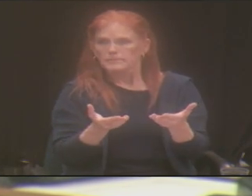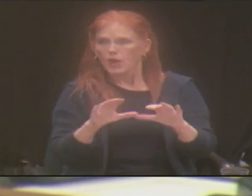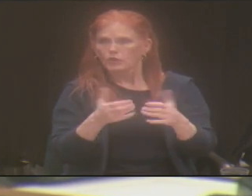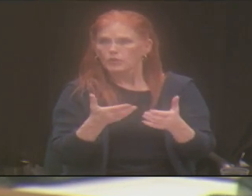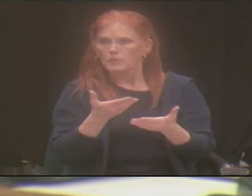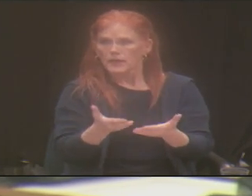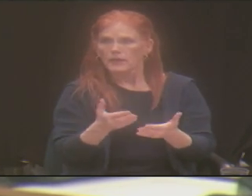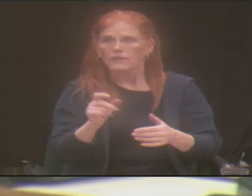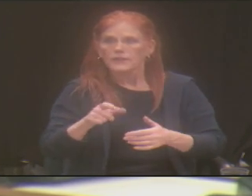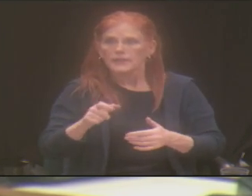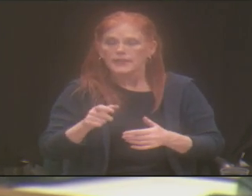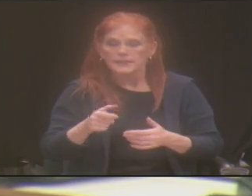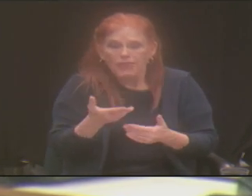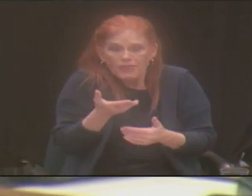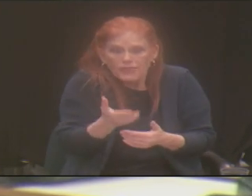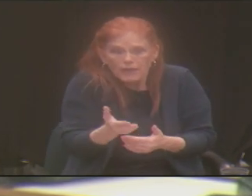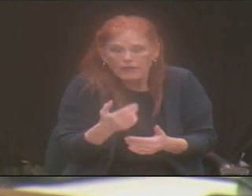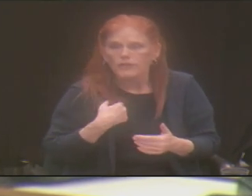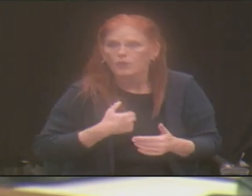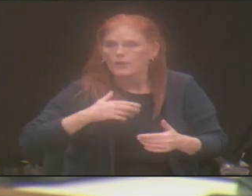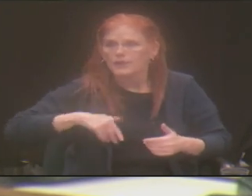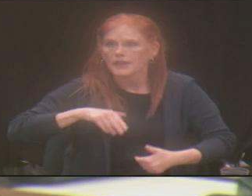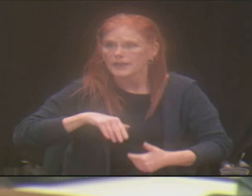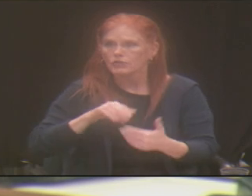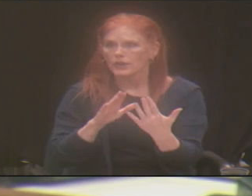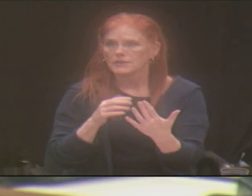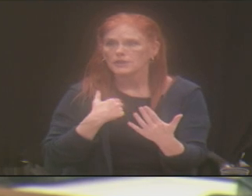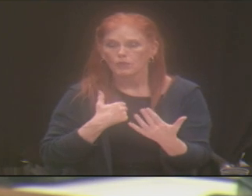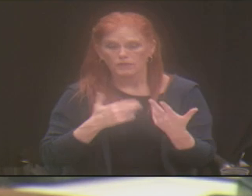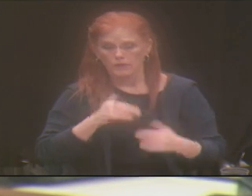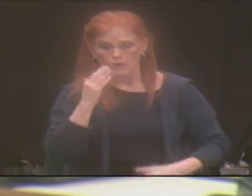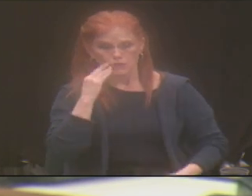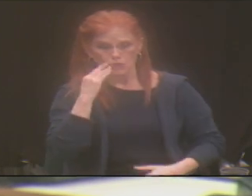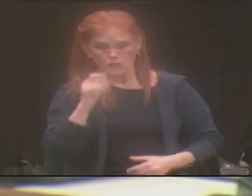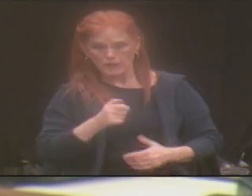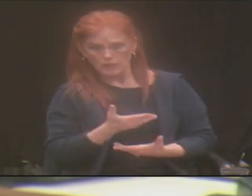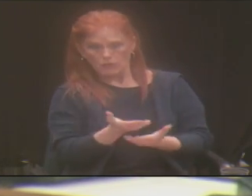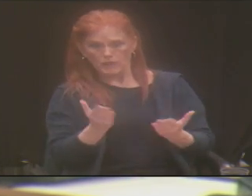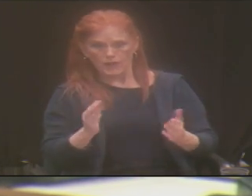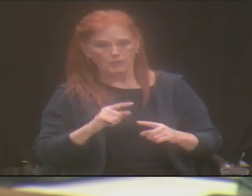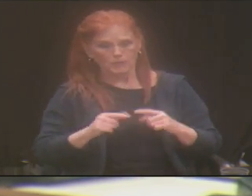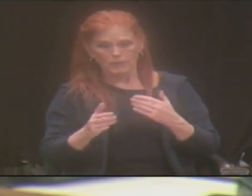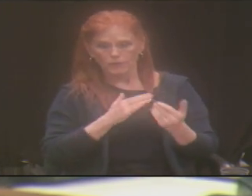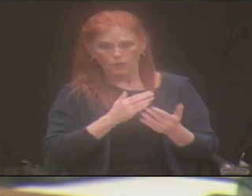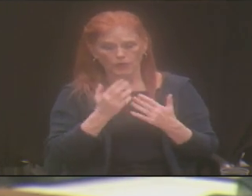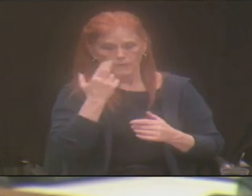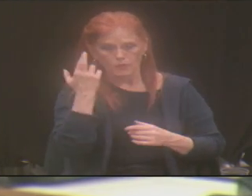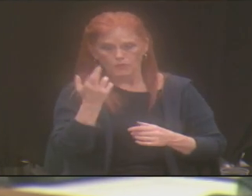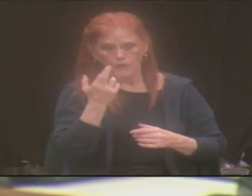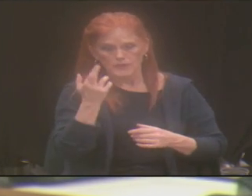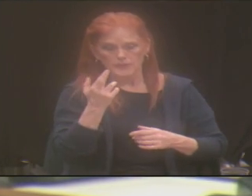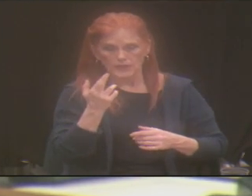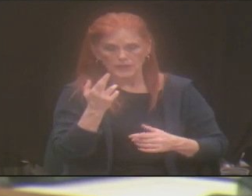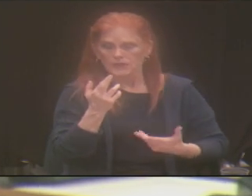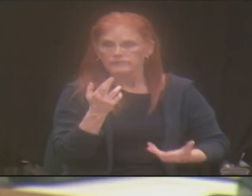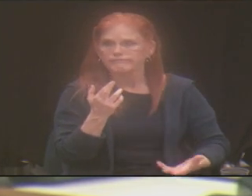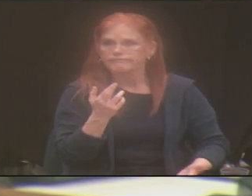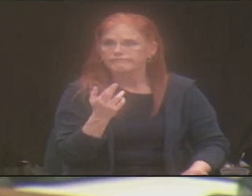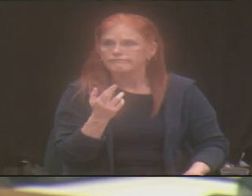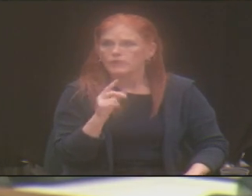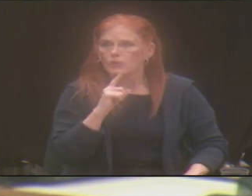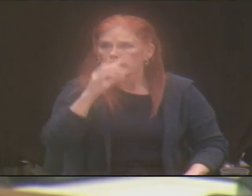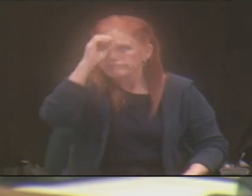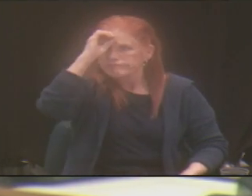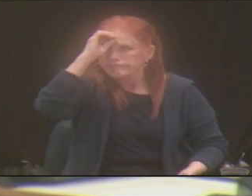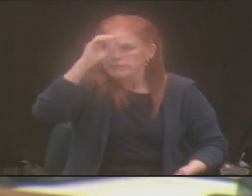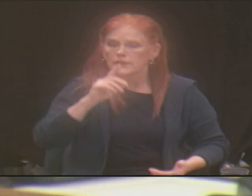being addressed? I mean, we knew they were there, but for whatever reason, we weren't aware that there was needs.